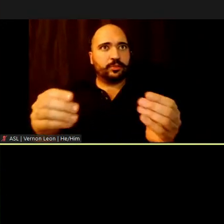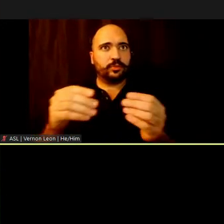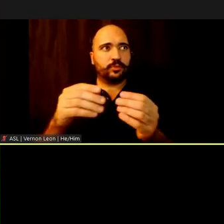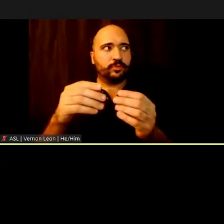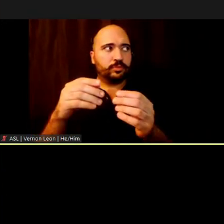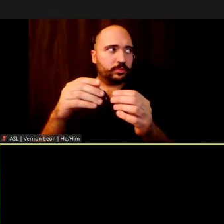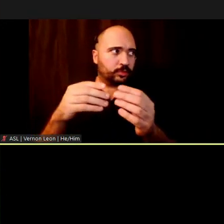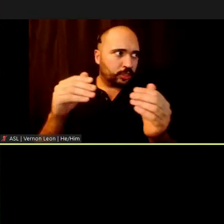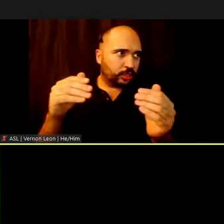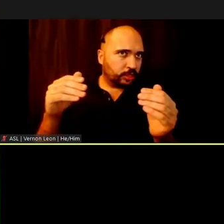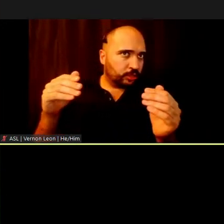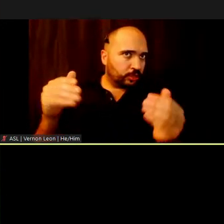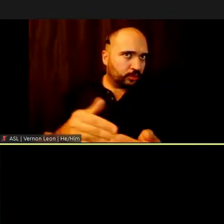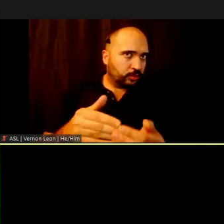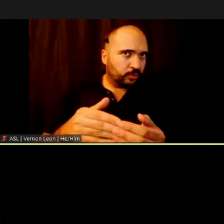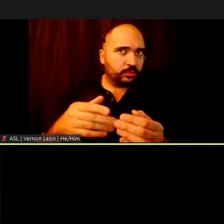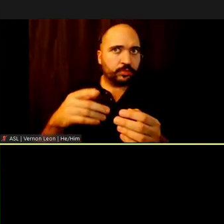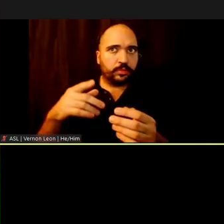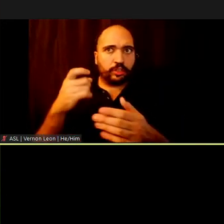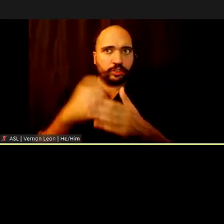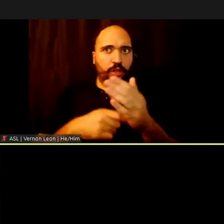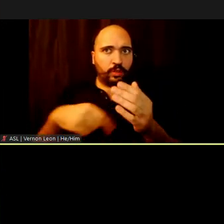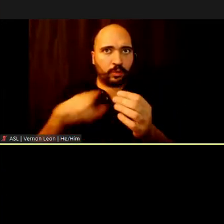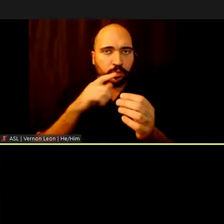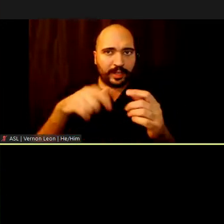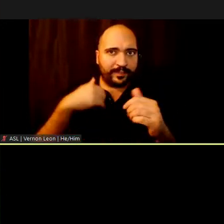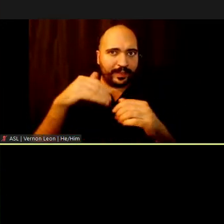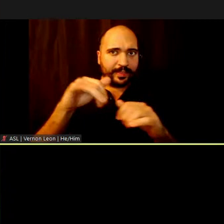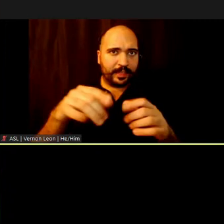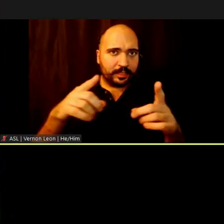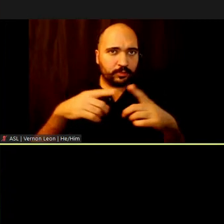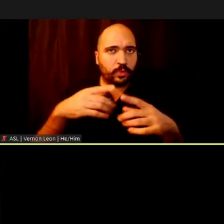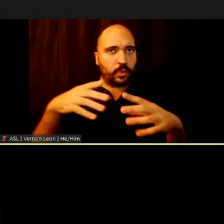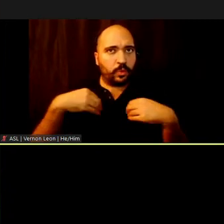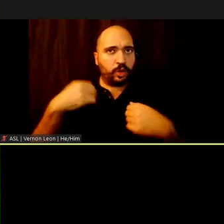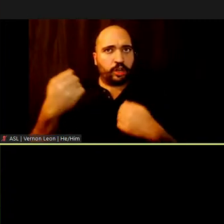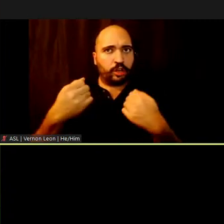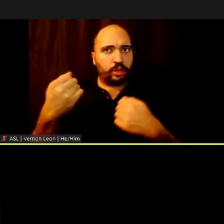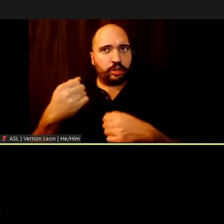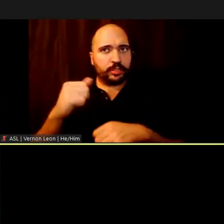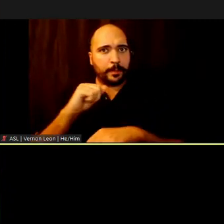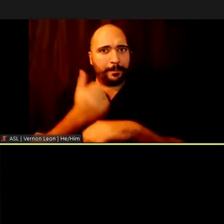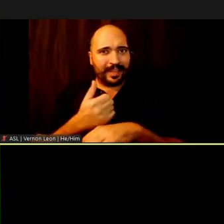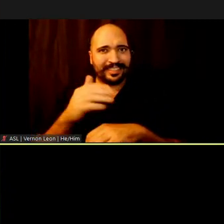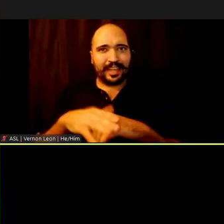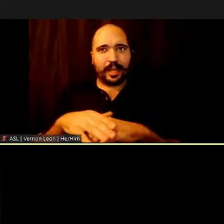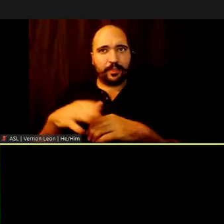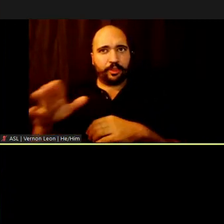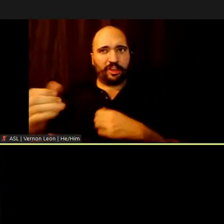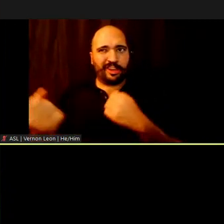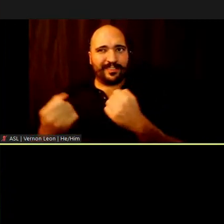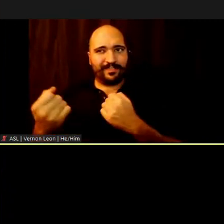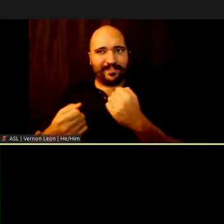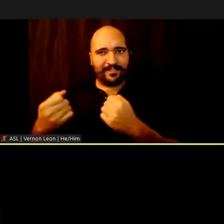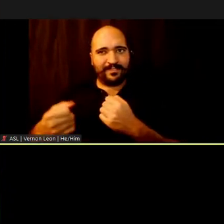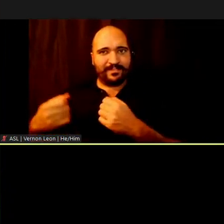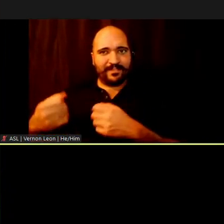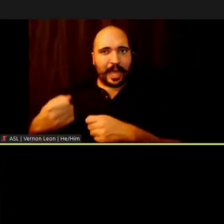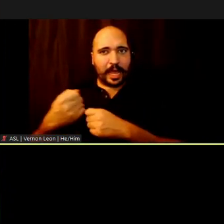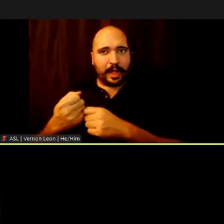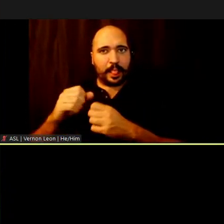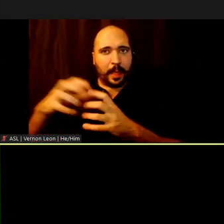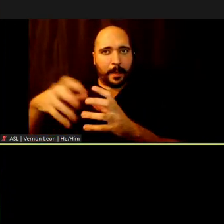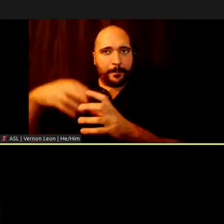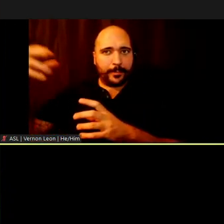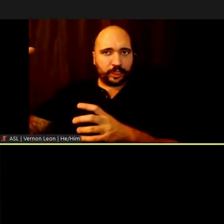those who live within the district, who own cars, based on their emissions of the vehicle? In that sense, we are promoting,